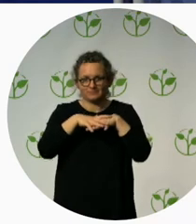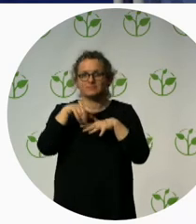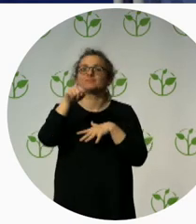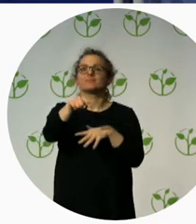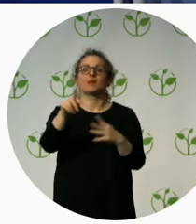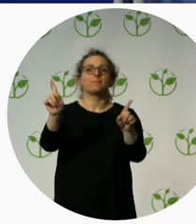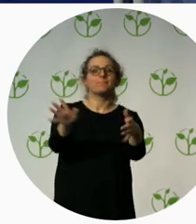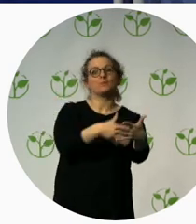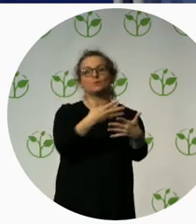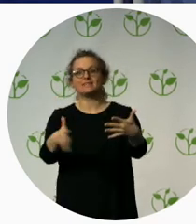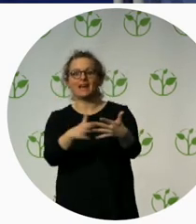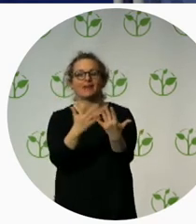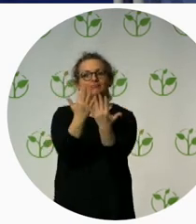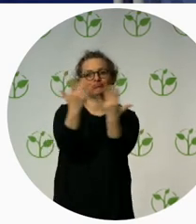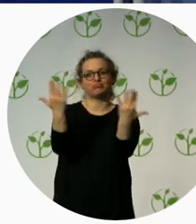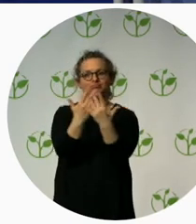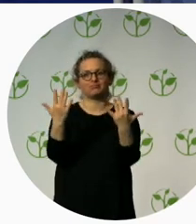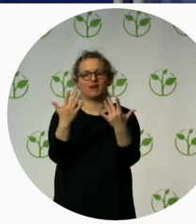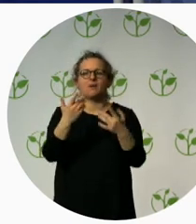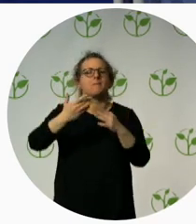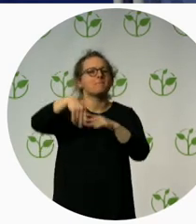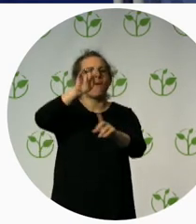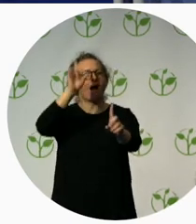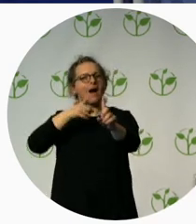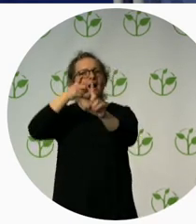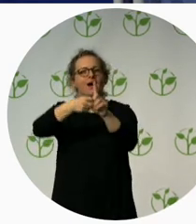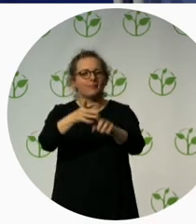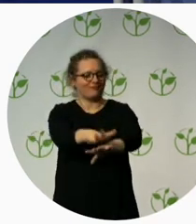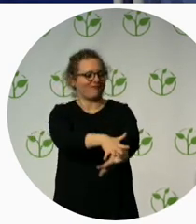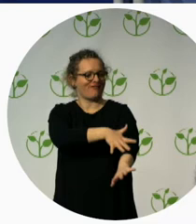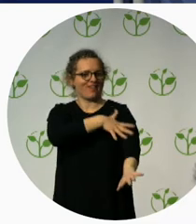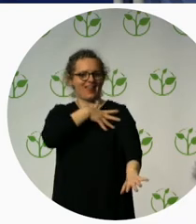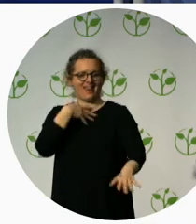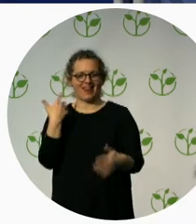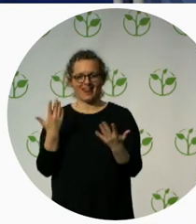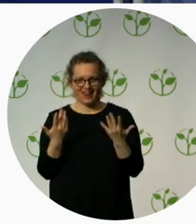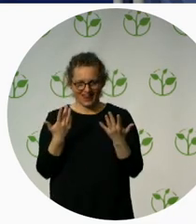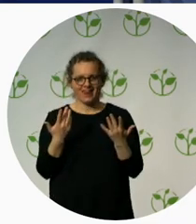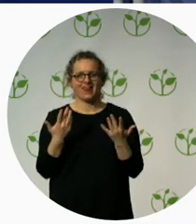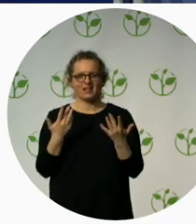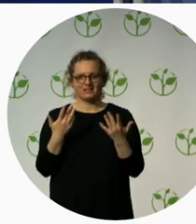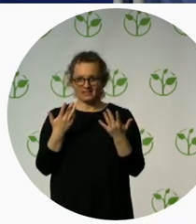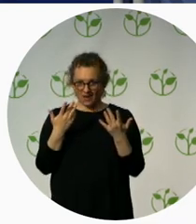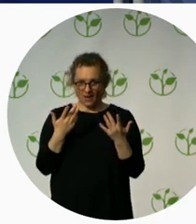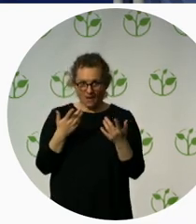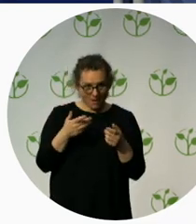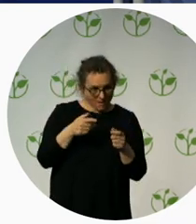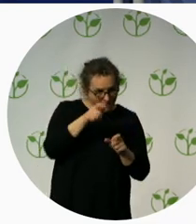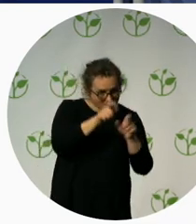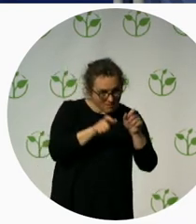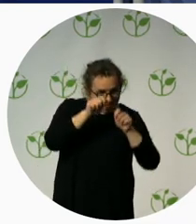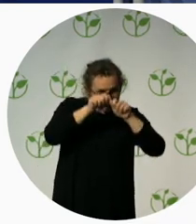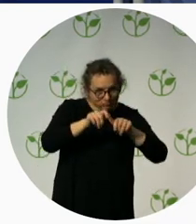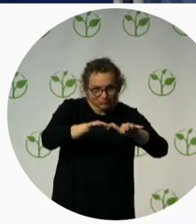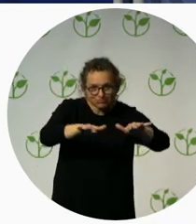It's vibrations. And you're setting up a vibration, not only among the people who are working in the project,